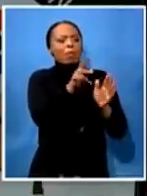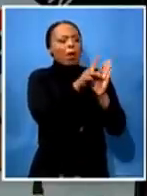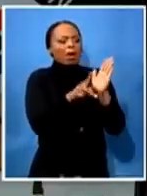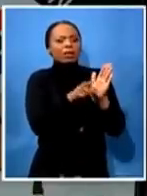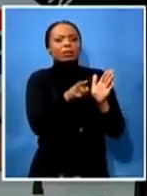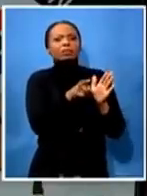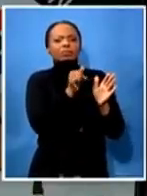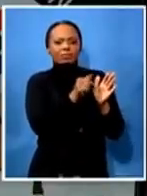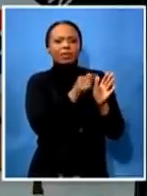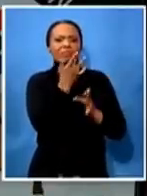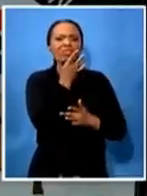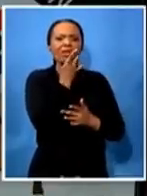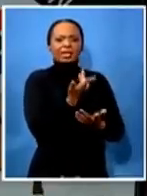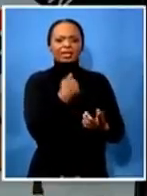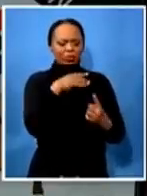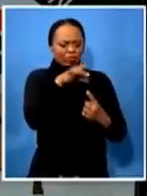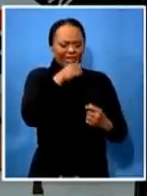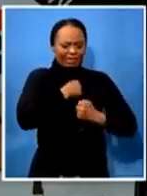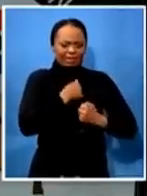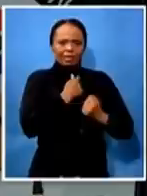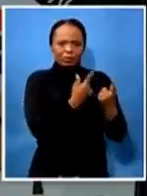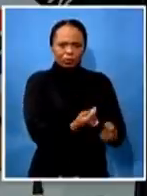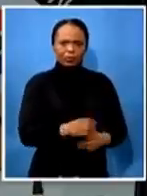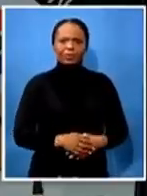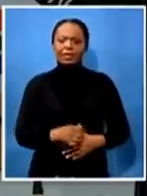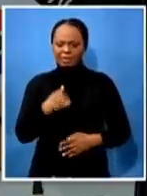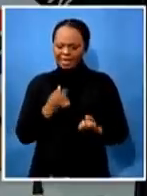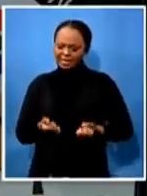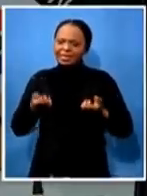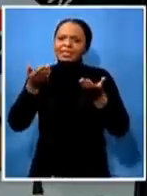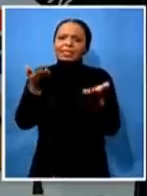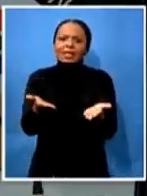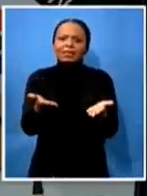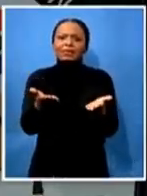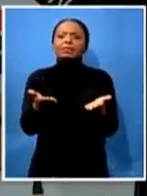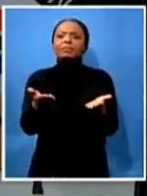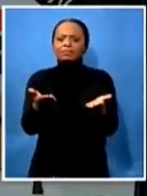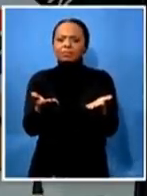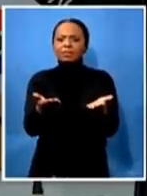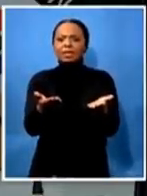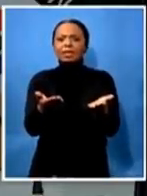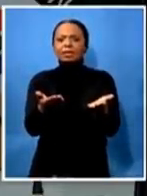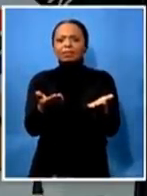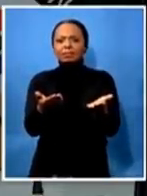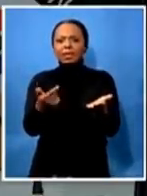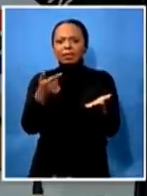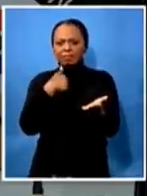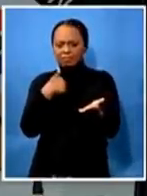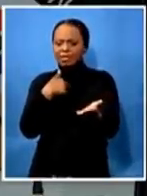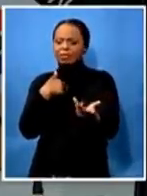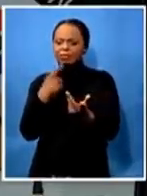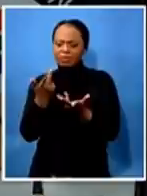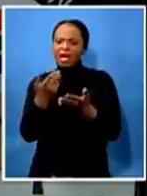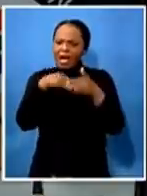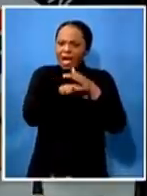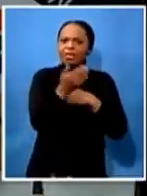i've served chair and led under the under comrade president zuma including being part of his cabinet